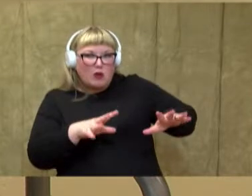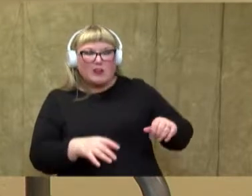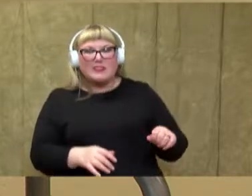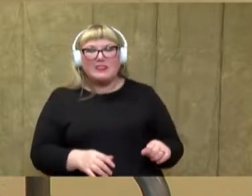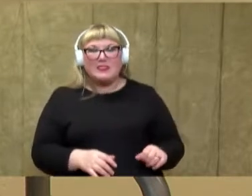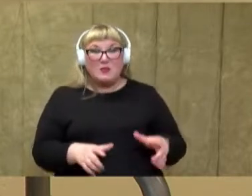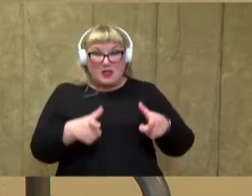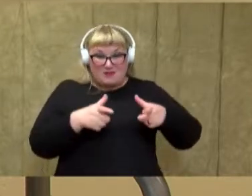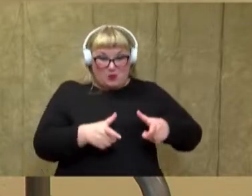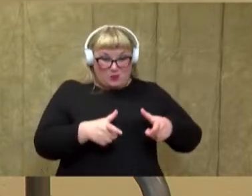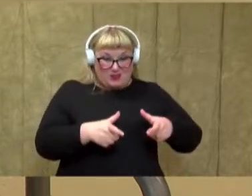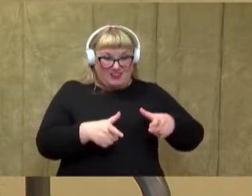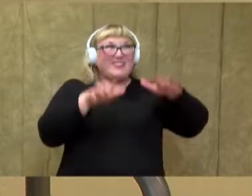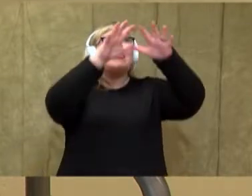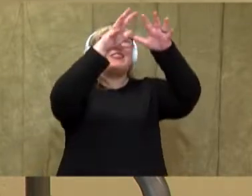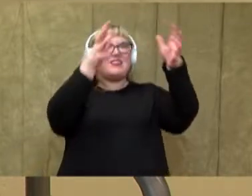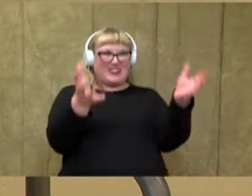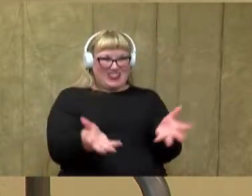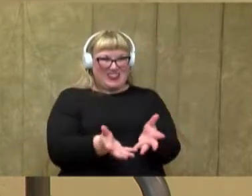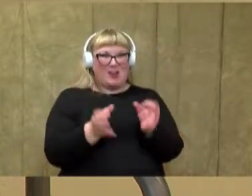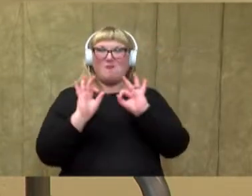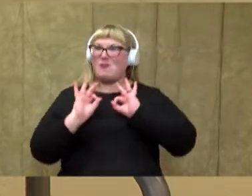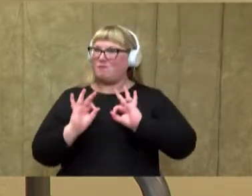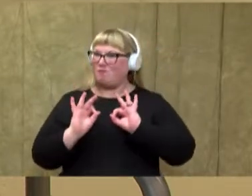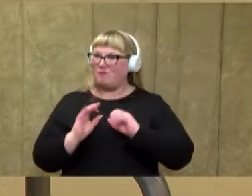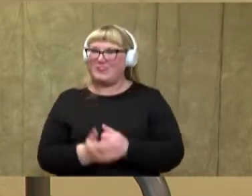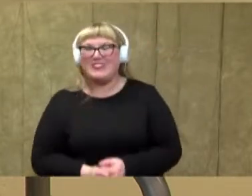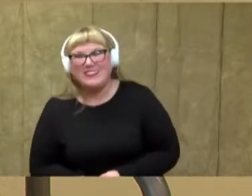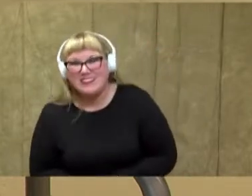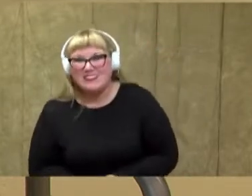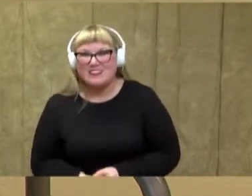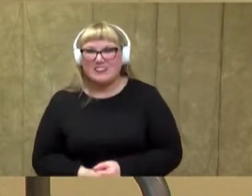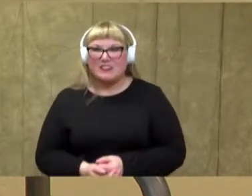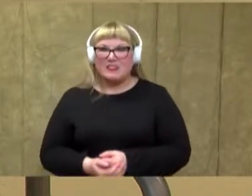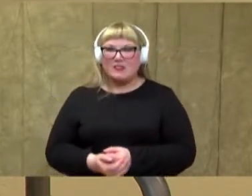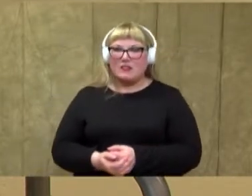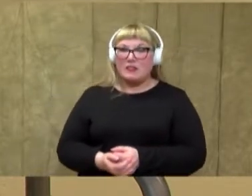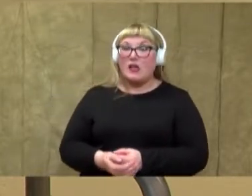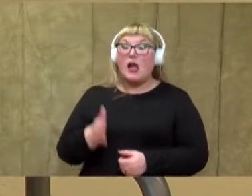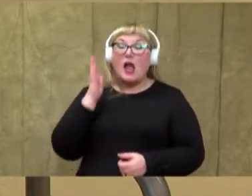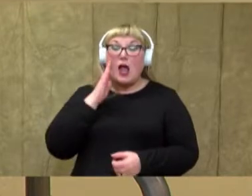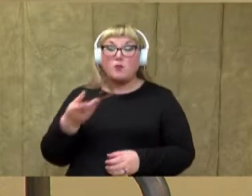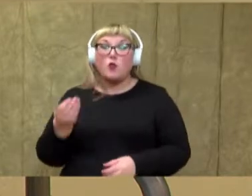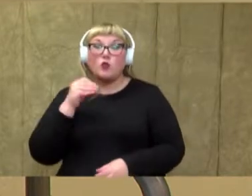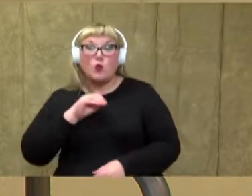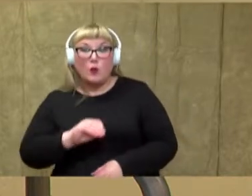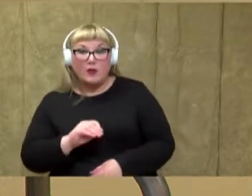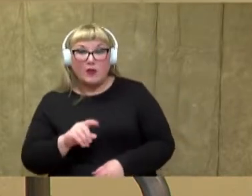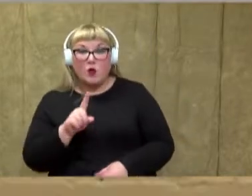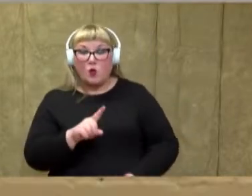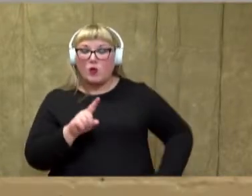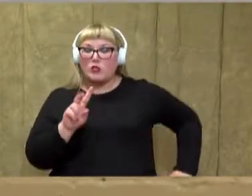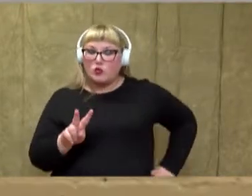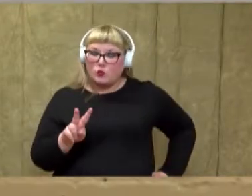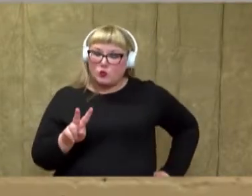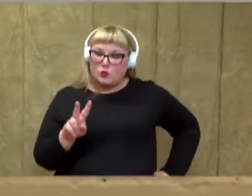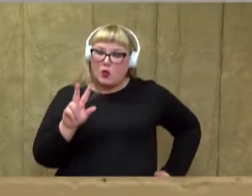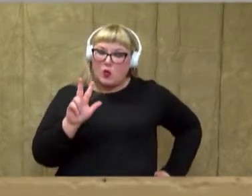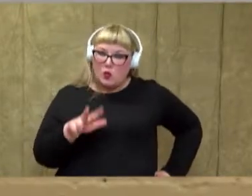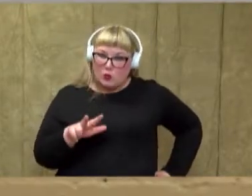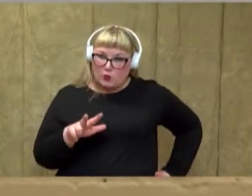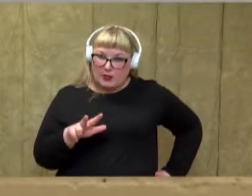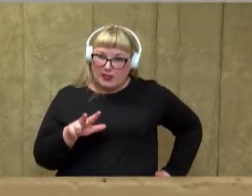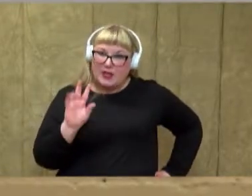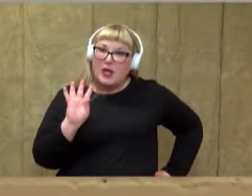Do you see the beehive? Very good. All right, so I am going to put one, two,